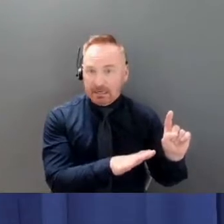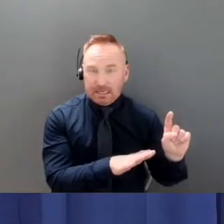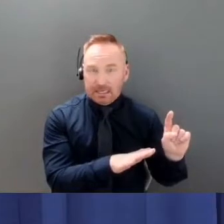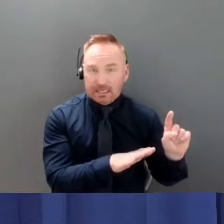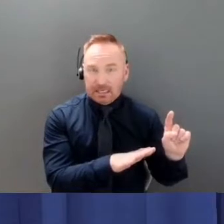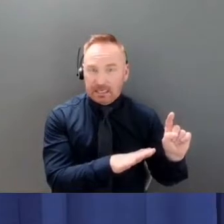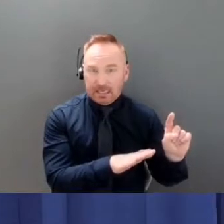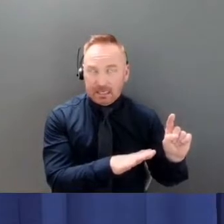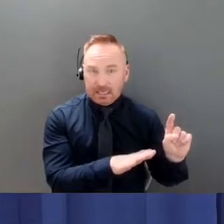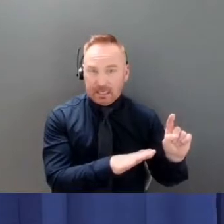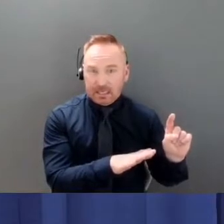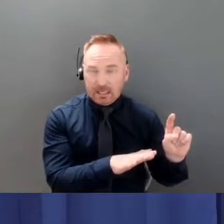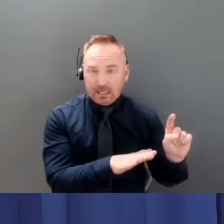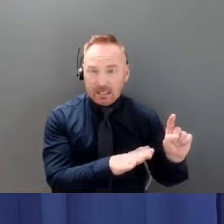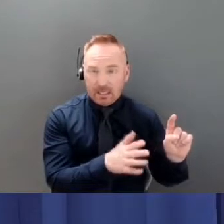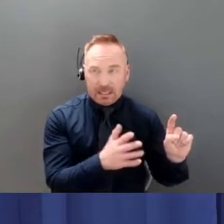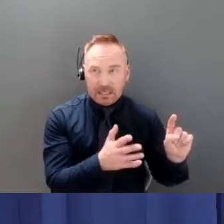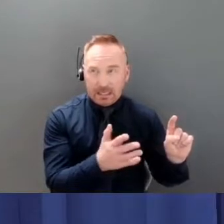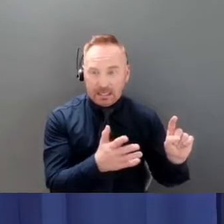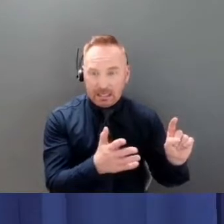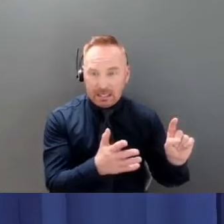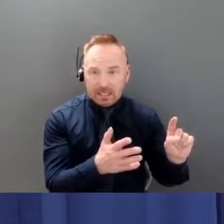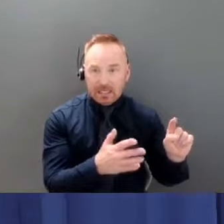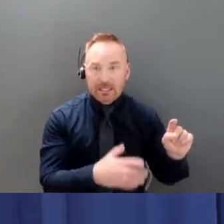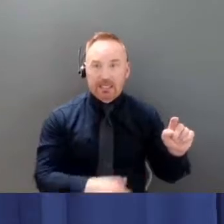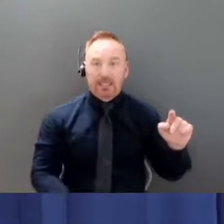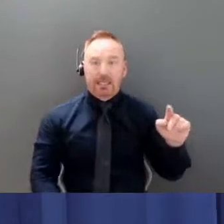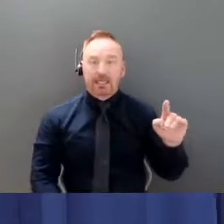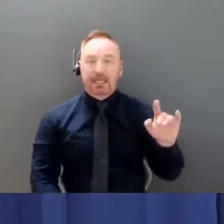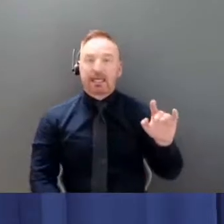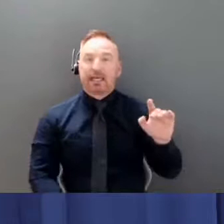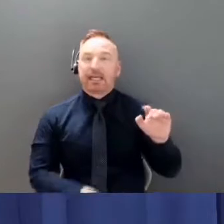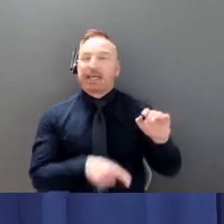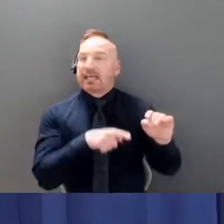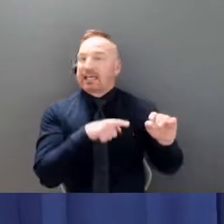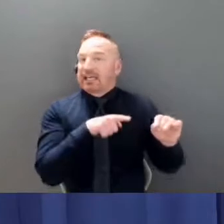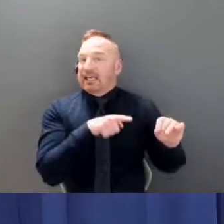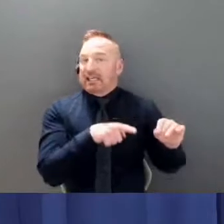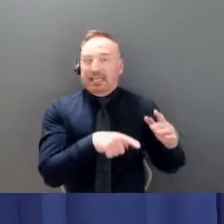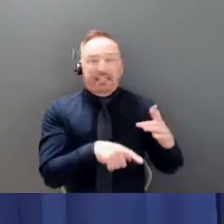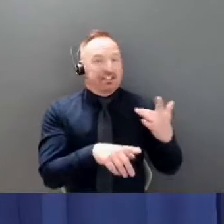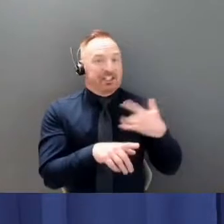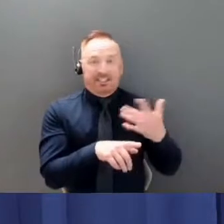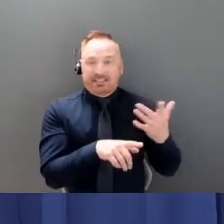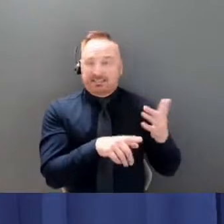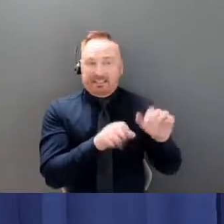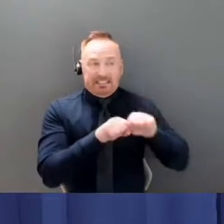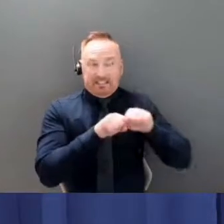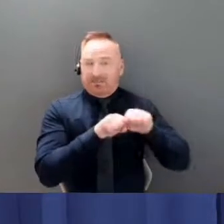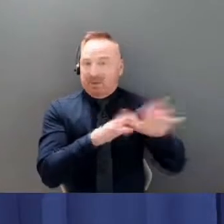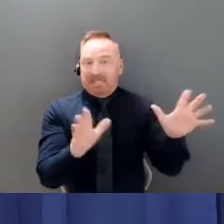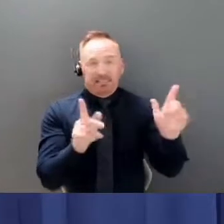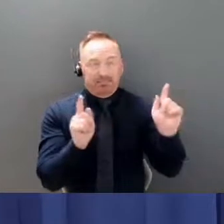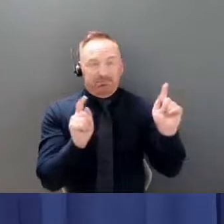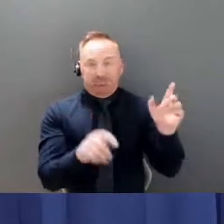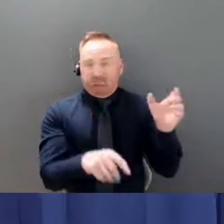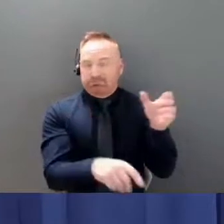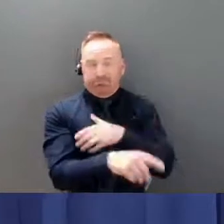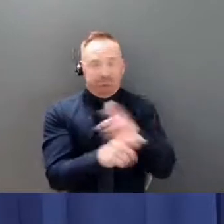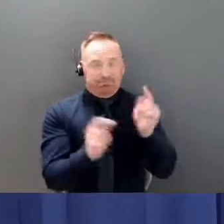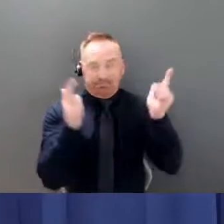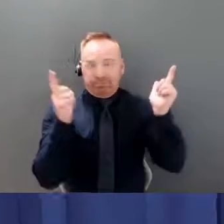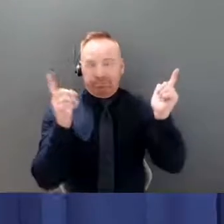if the circumstances are there for spread it will spread thank you